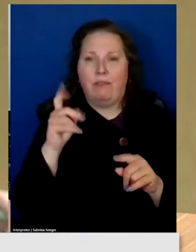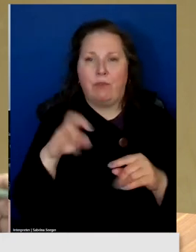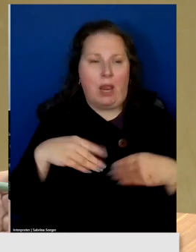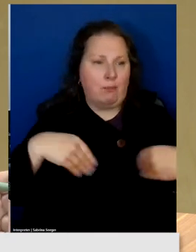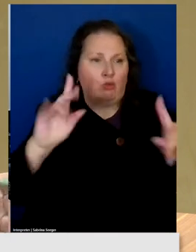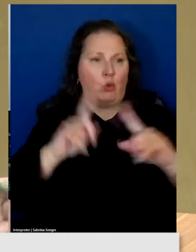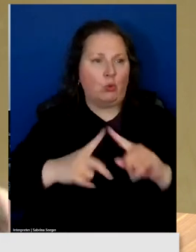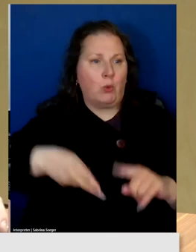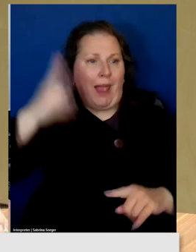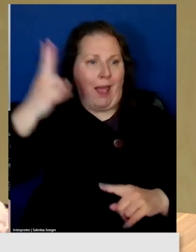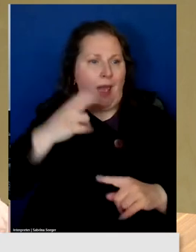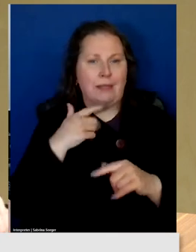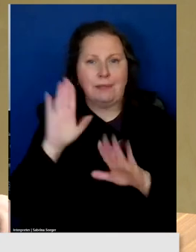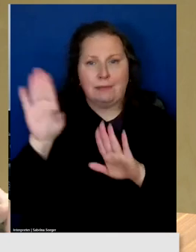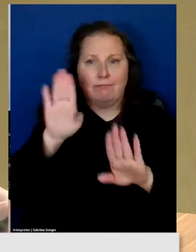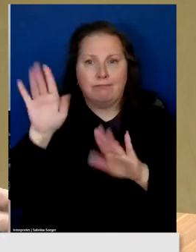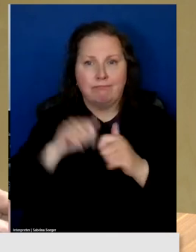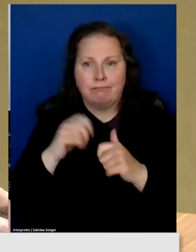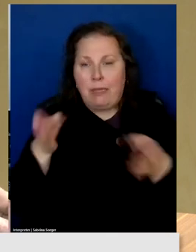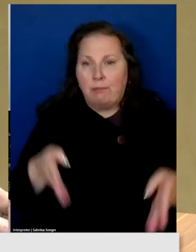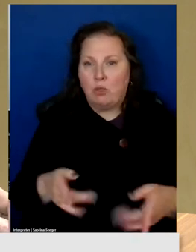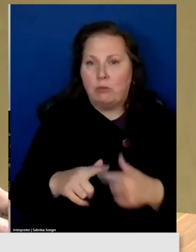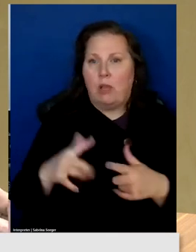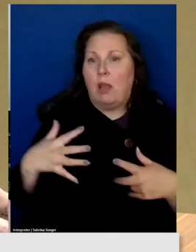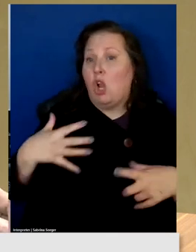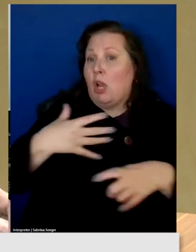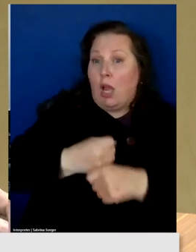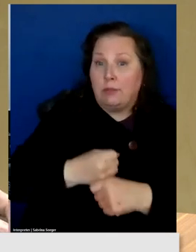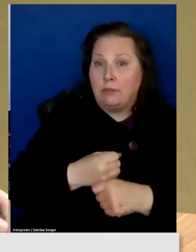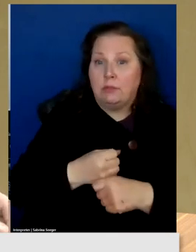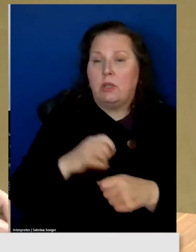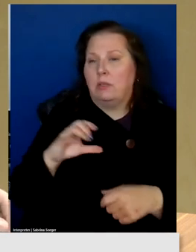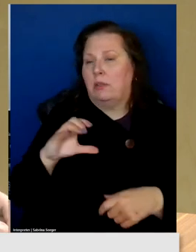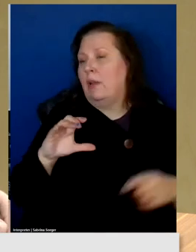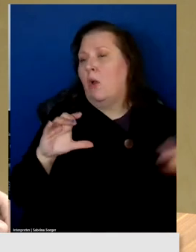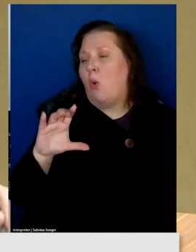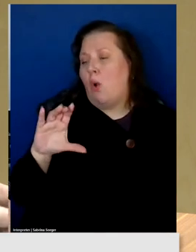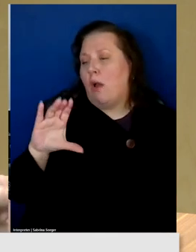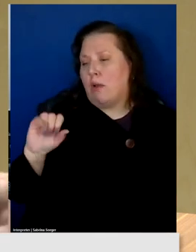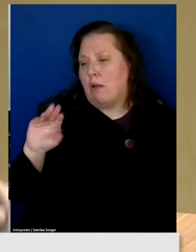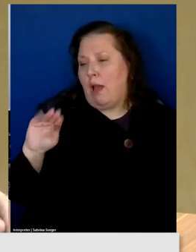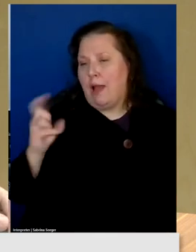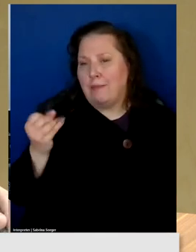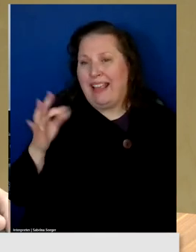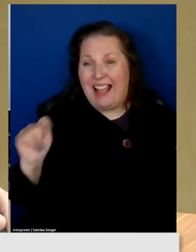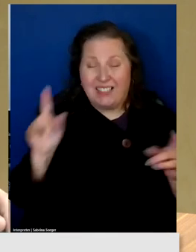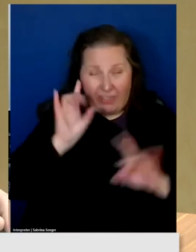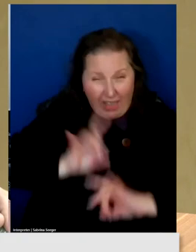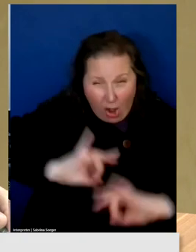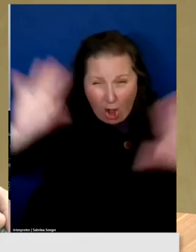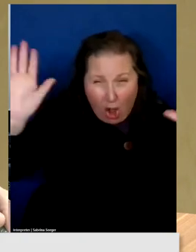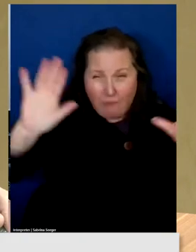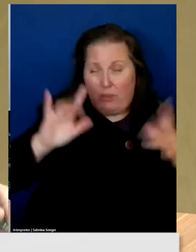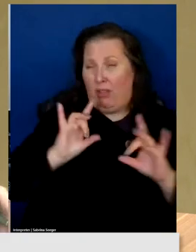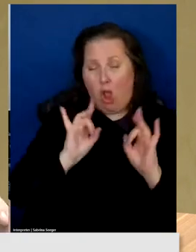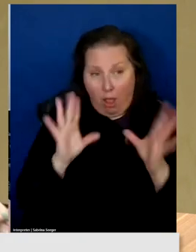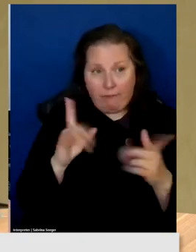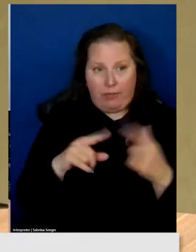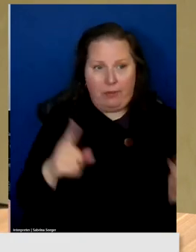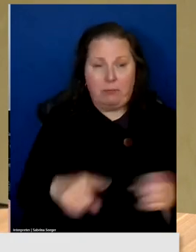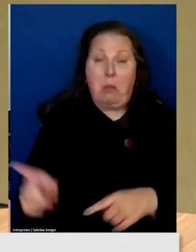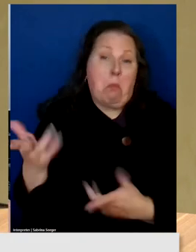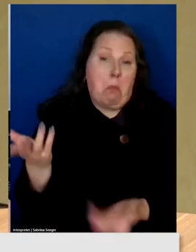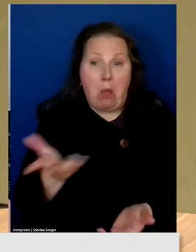highest bidder, which might be, you know, consolidated or Comcast. That would be a supreme disaster. And yet y'all are